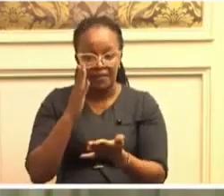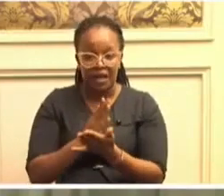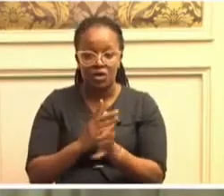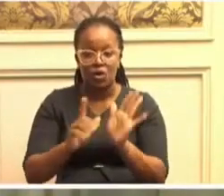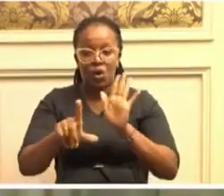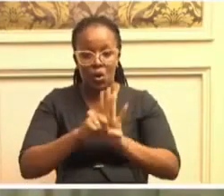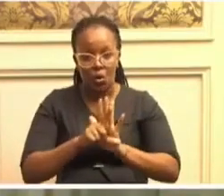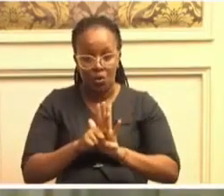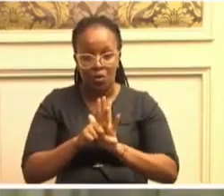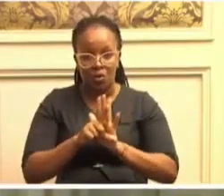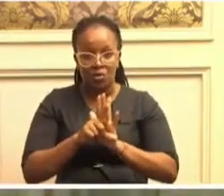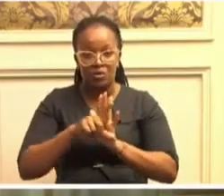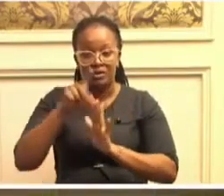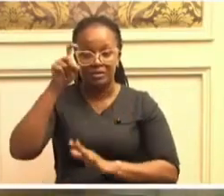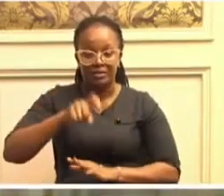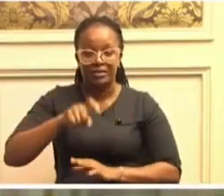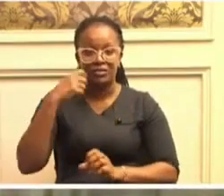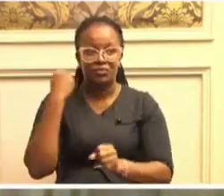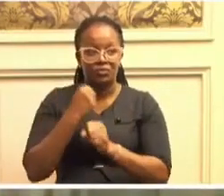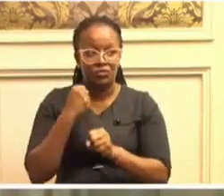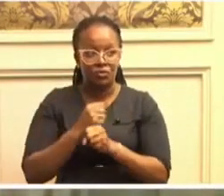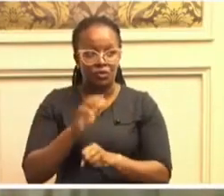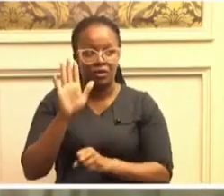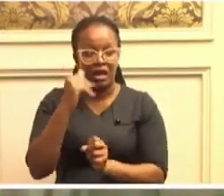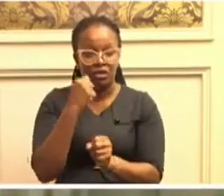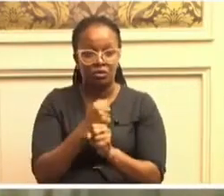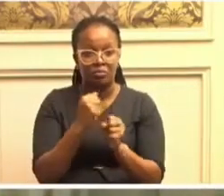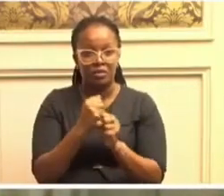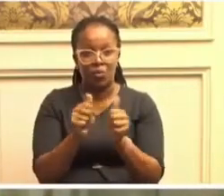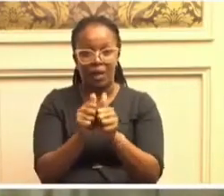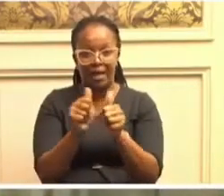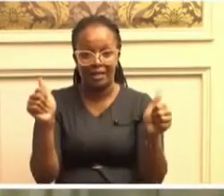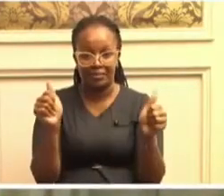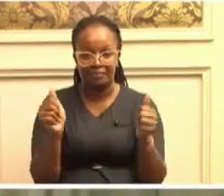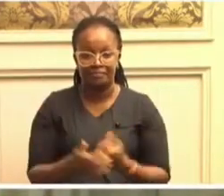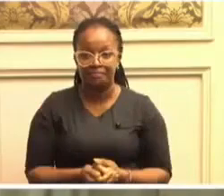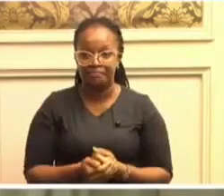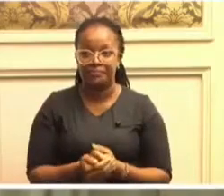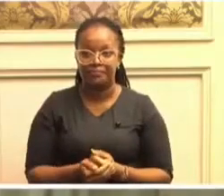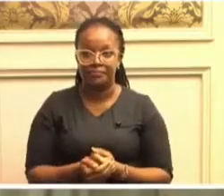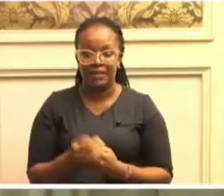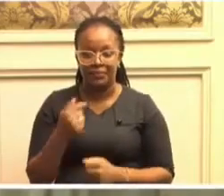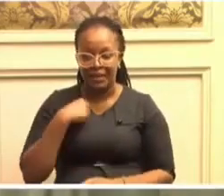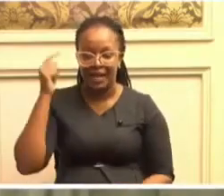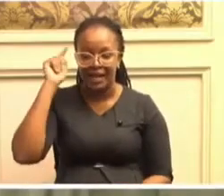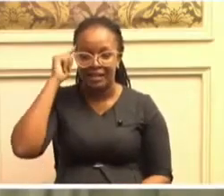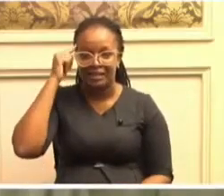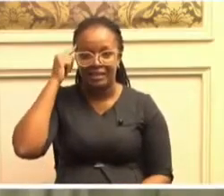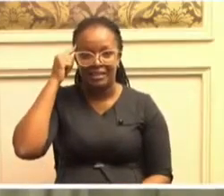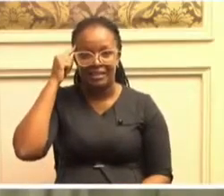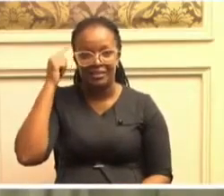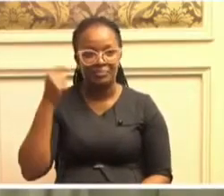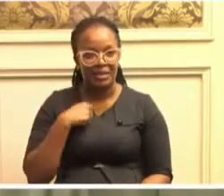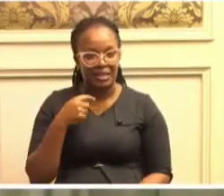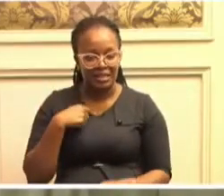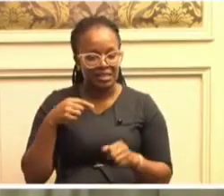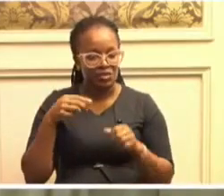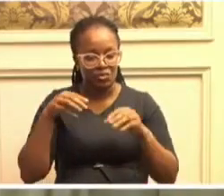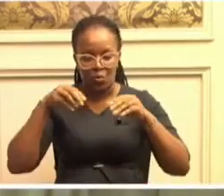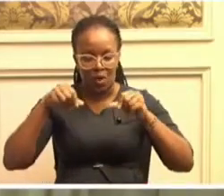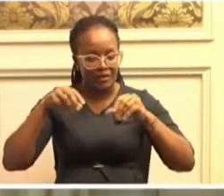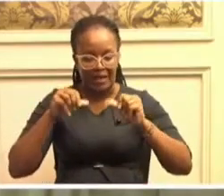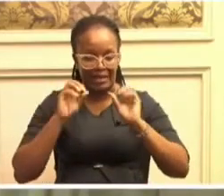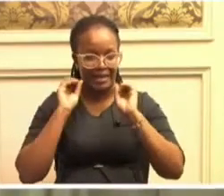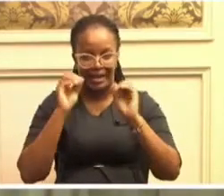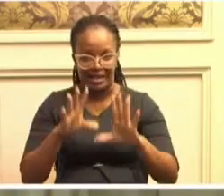institutions also need to do their jobs properly. I think I'm not competent to add to